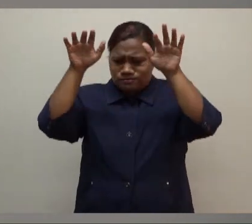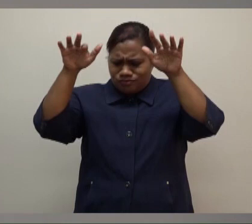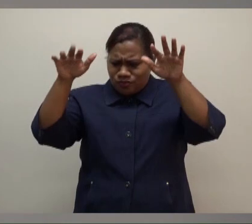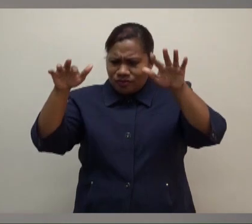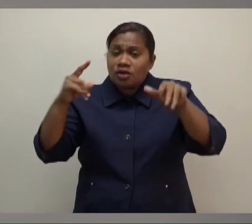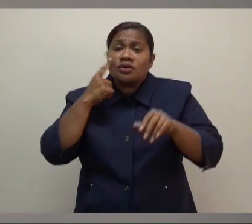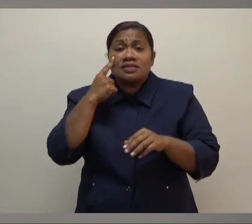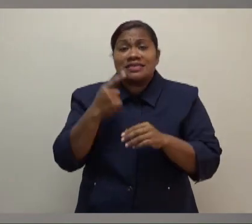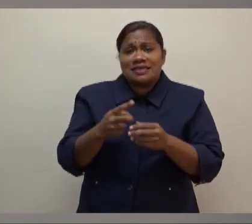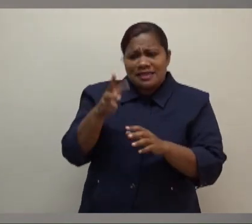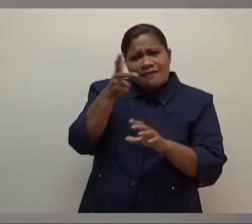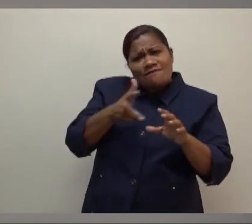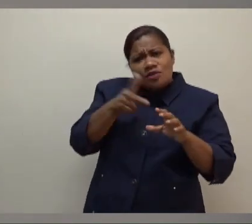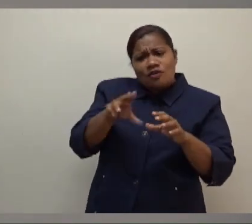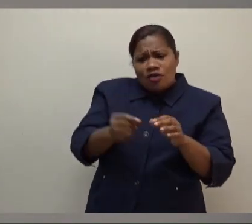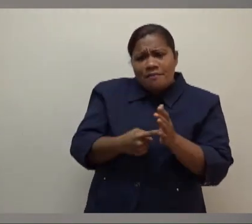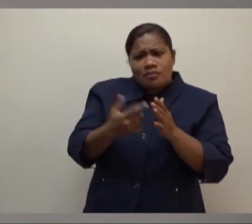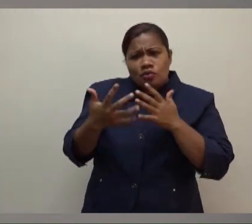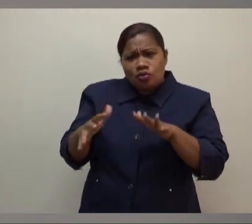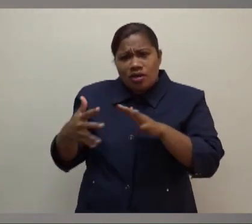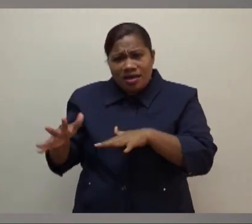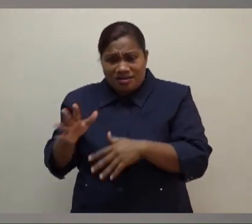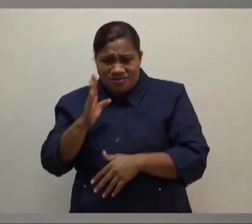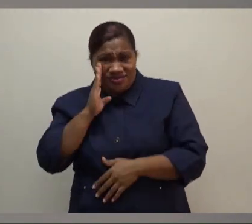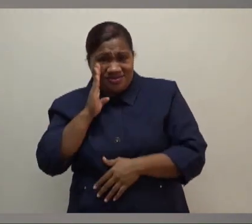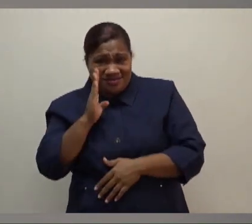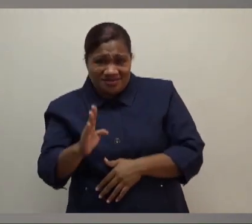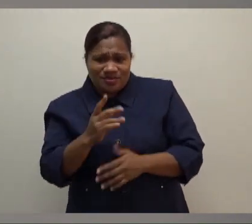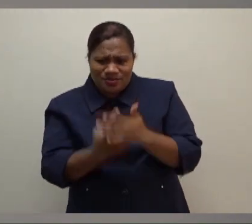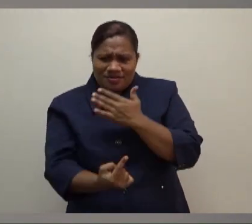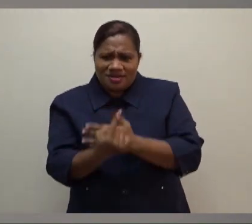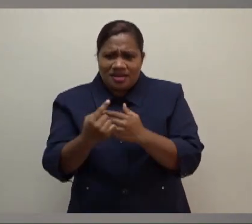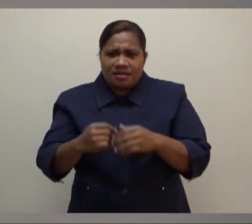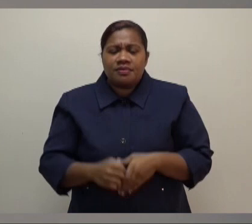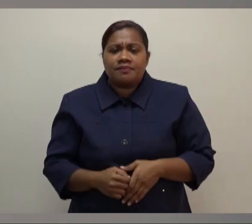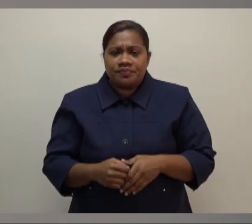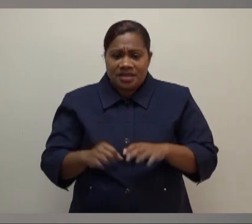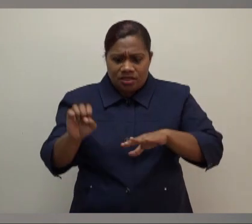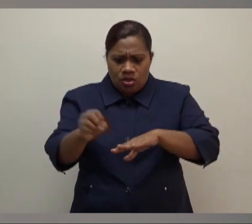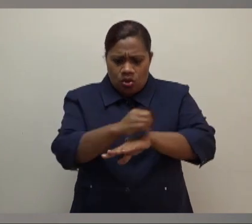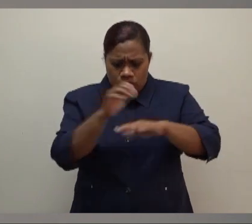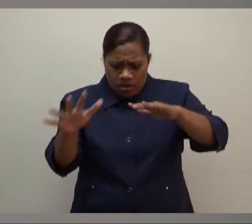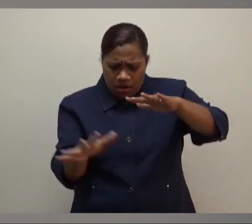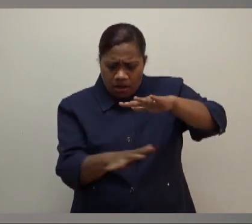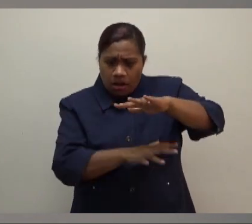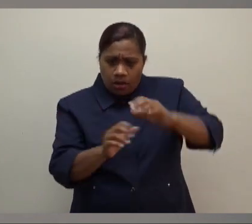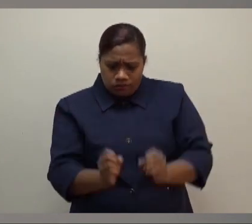I'm sure most of you would have also seen the explosion that actually took place under the ocean. You can see how immense it was. And in fact,